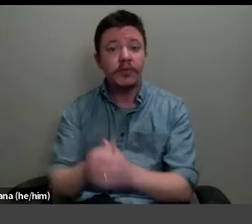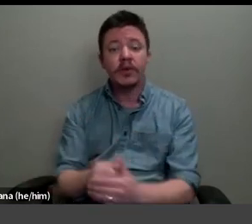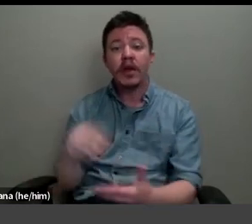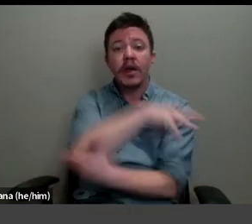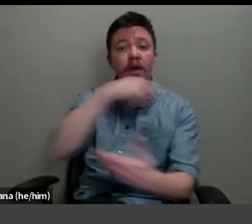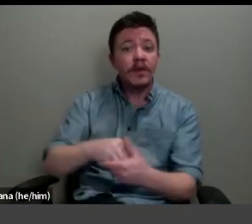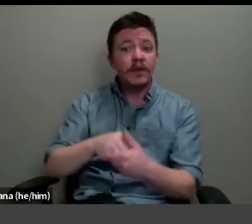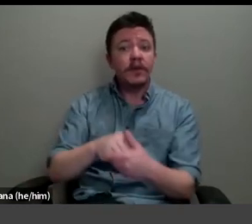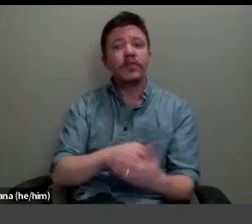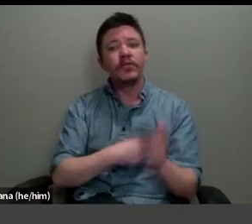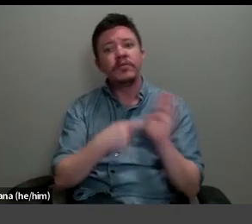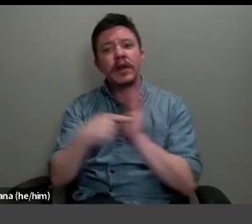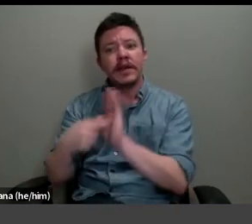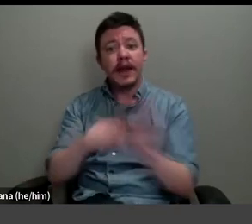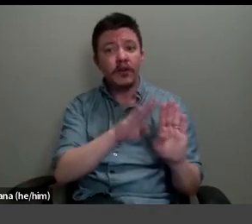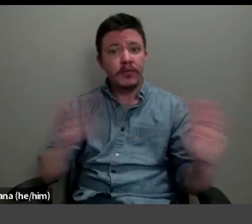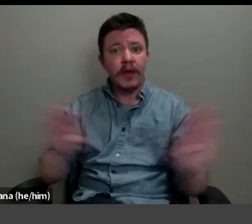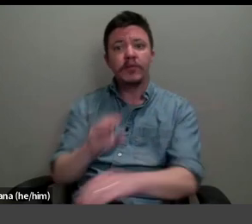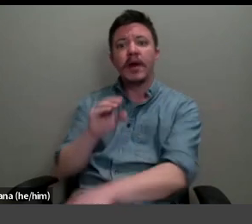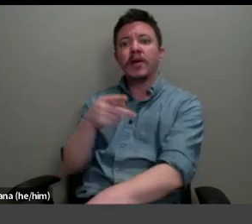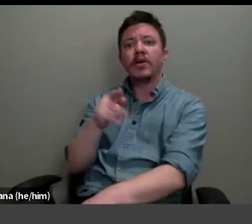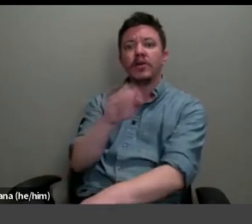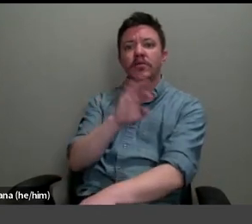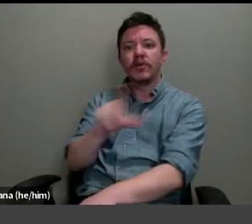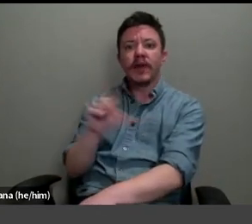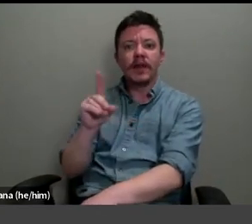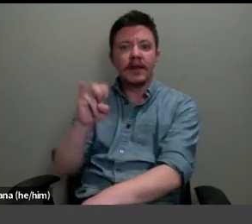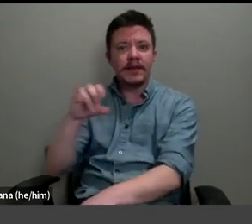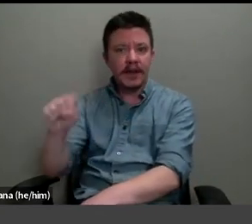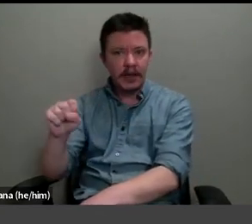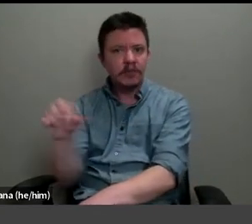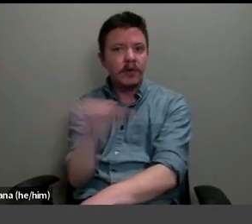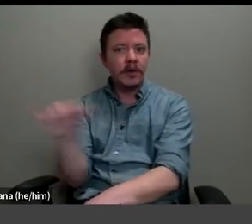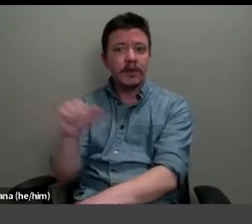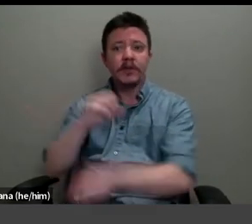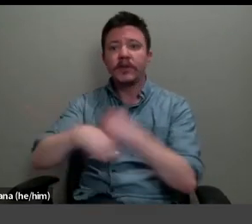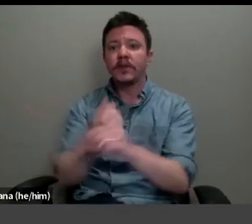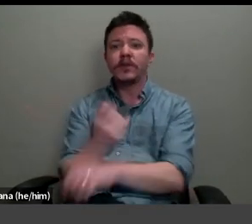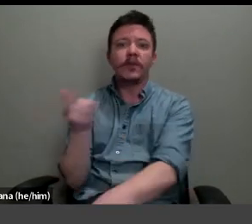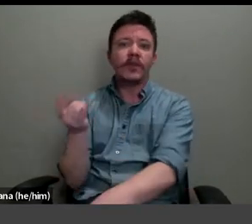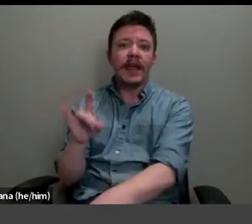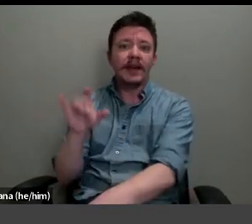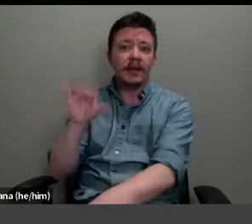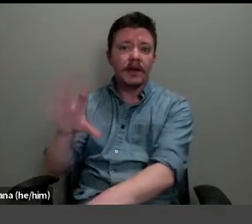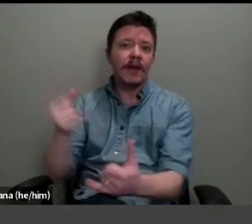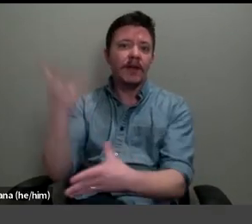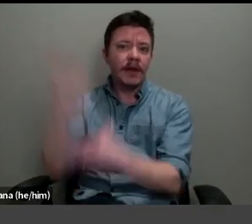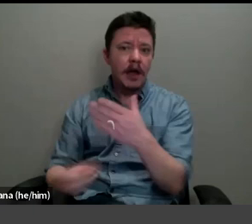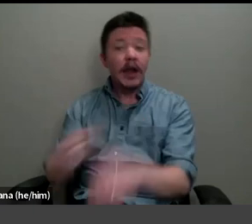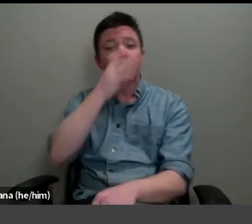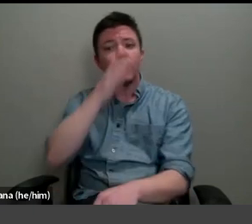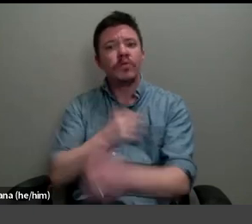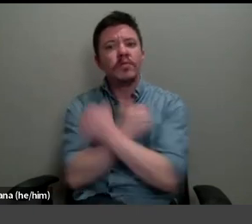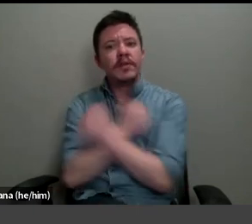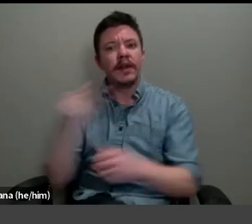by Roussel and Denys, such as the latter's 1895, Now Lost, Women's Love and